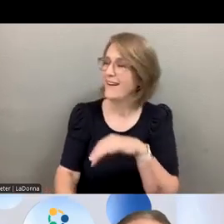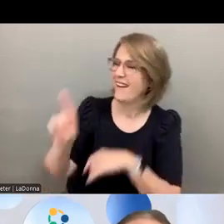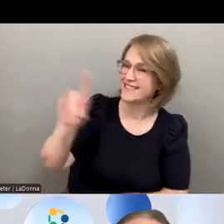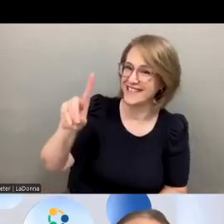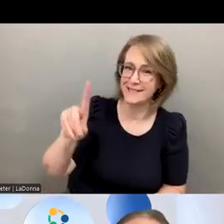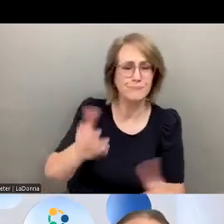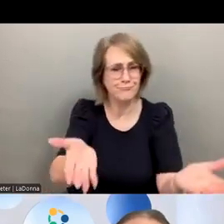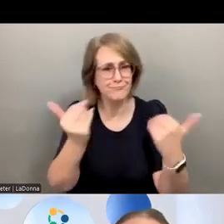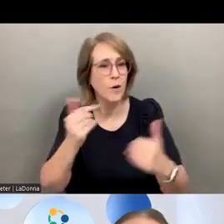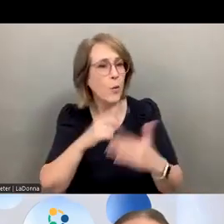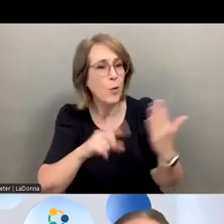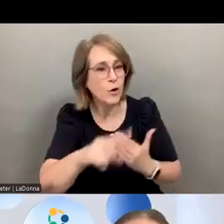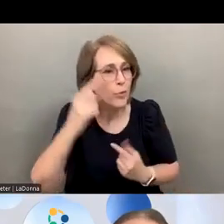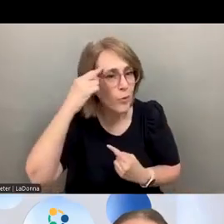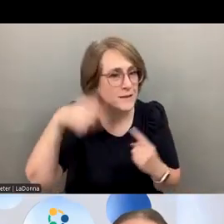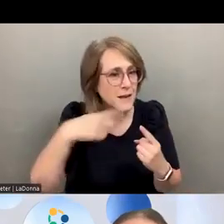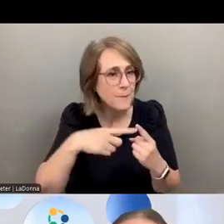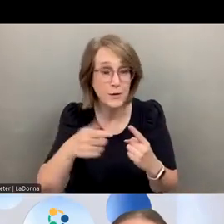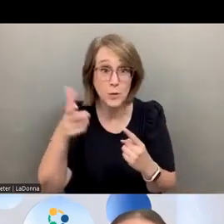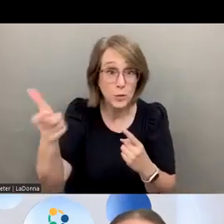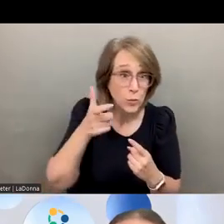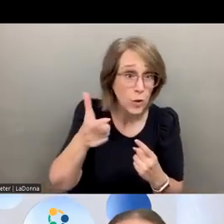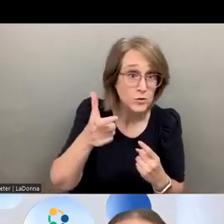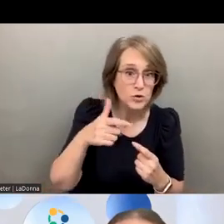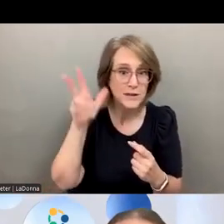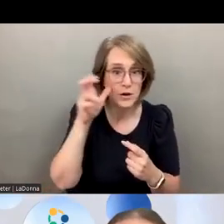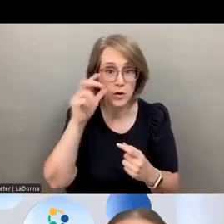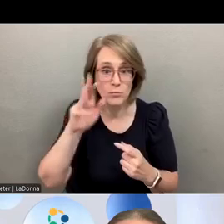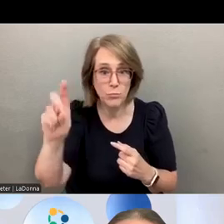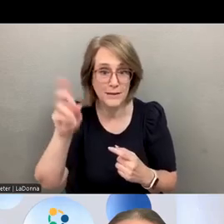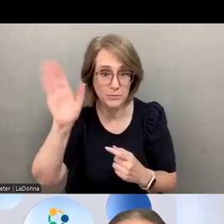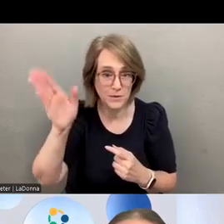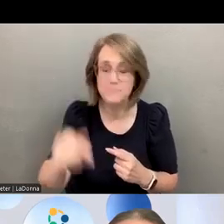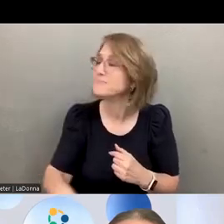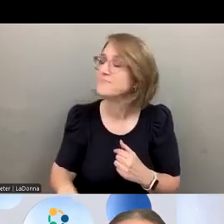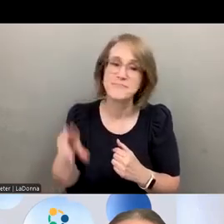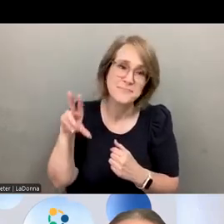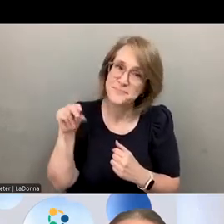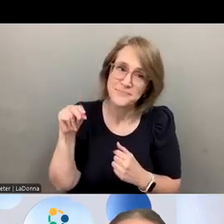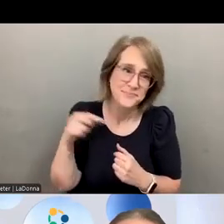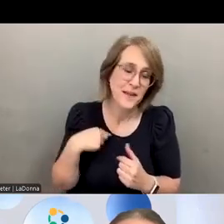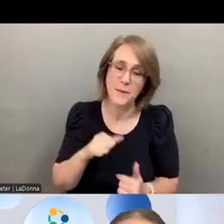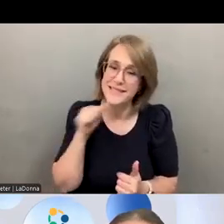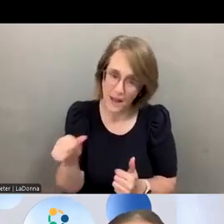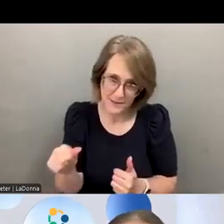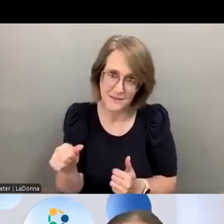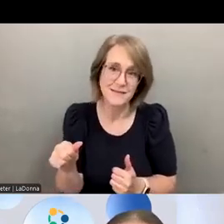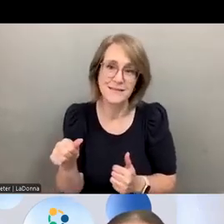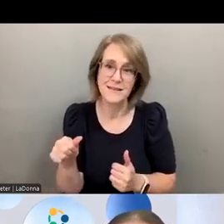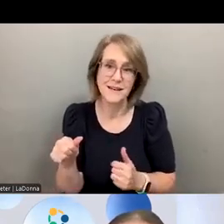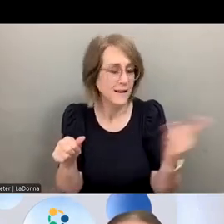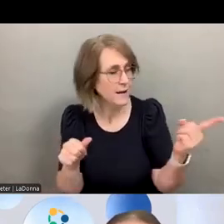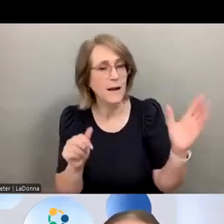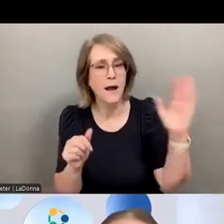Well, please tell us what your thoughts were. Hopefully you were able to hear Brad's presentation. Were you? I was not. I apologize. Just mix